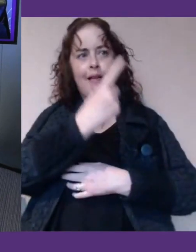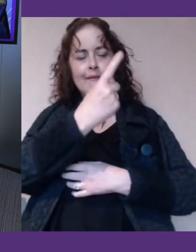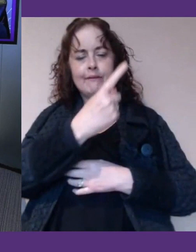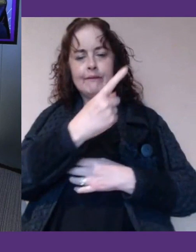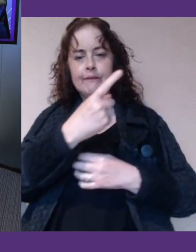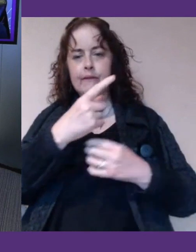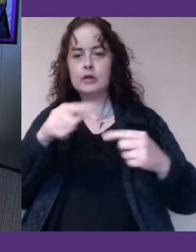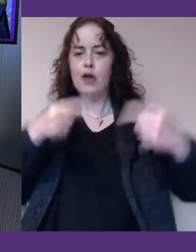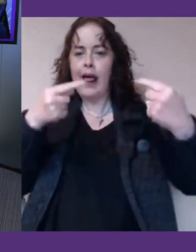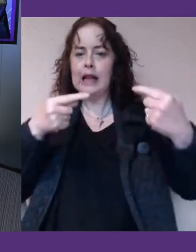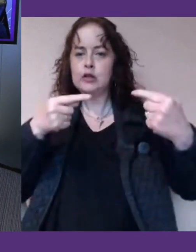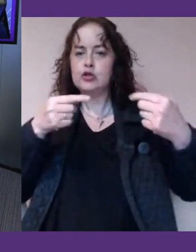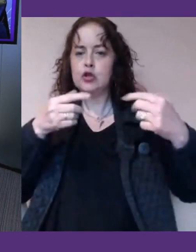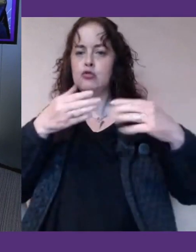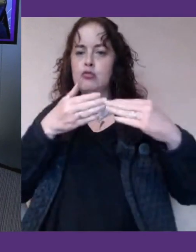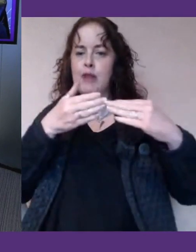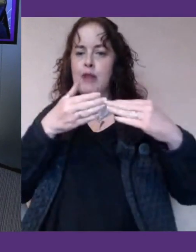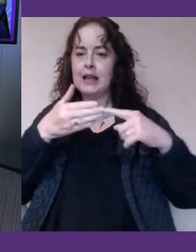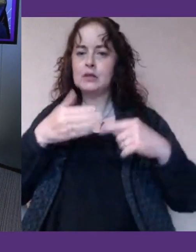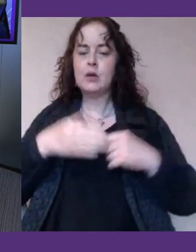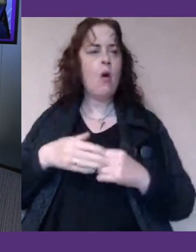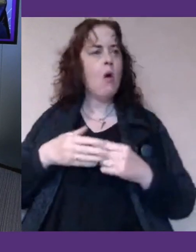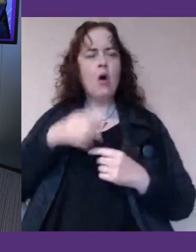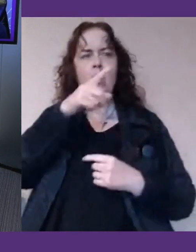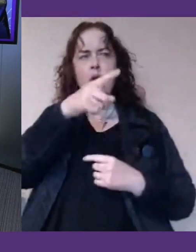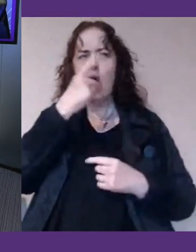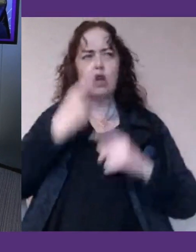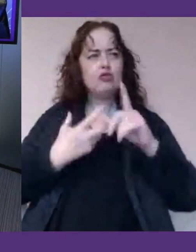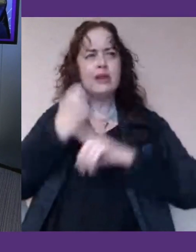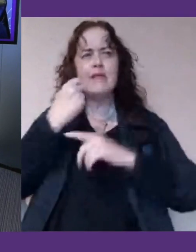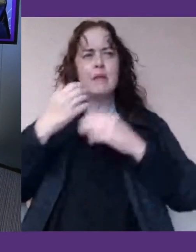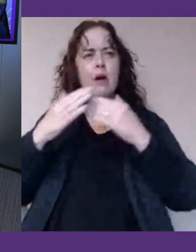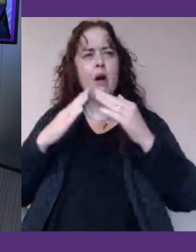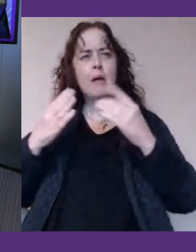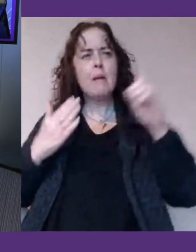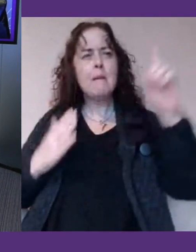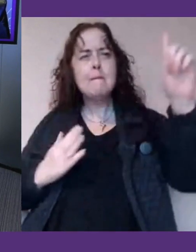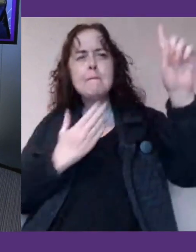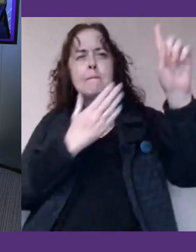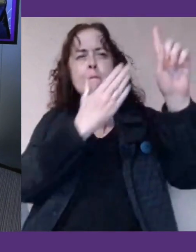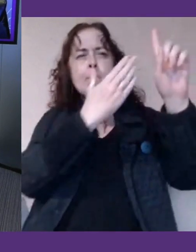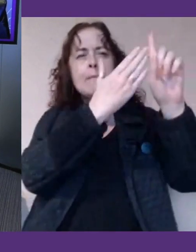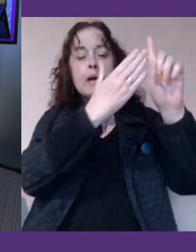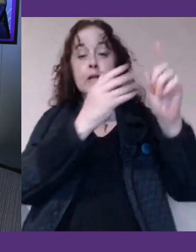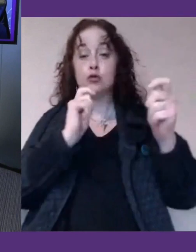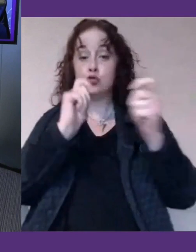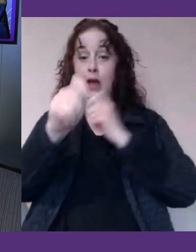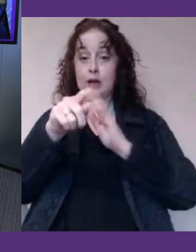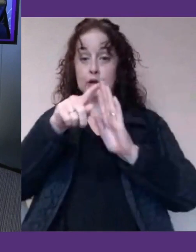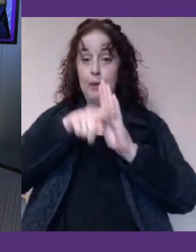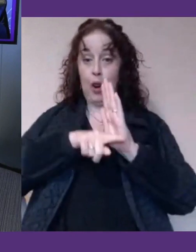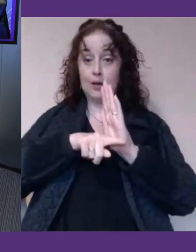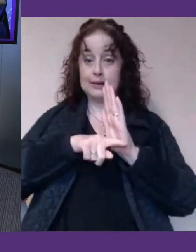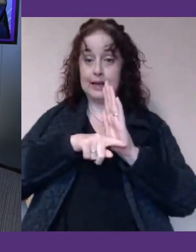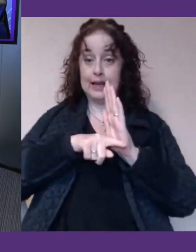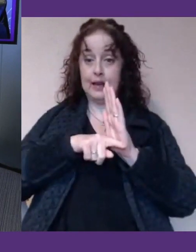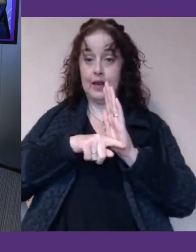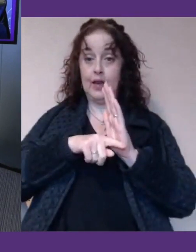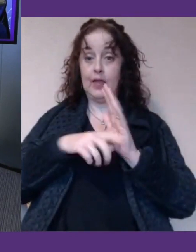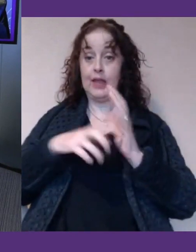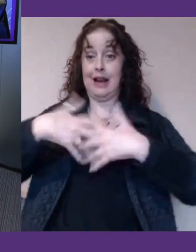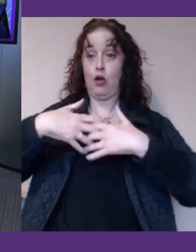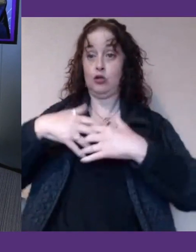you could do so much more here if you change the policy so that it leverages the technology that's already out there